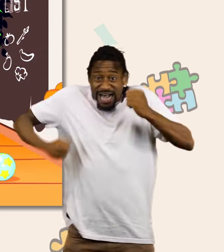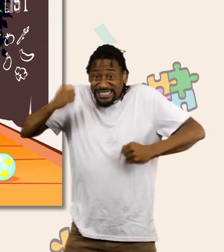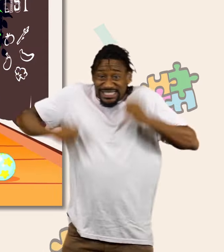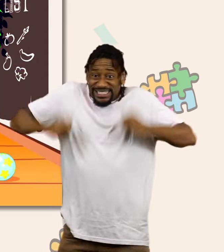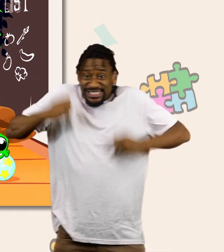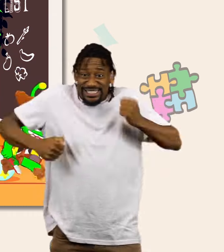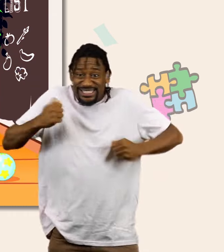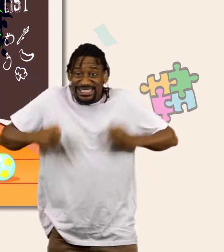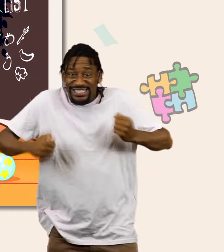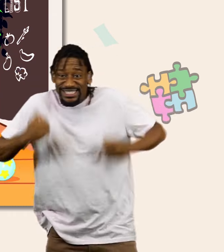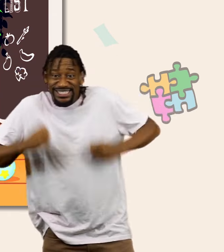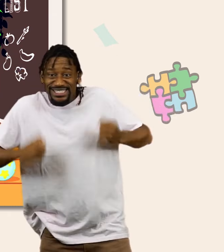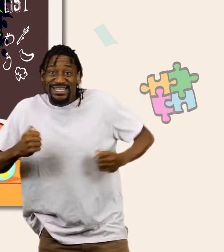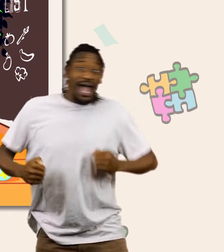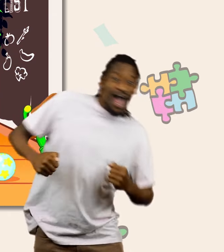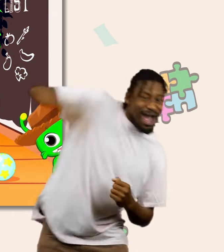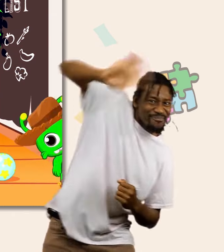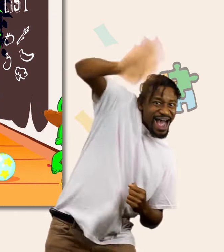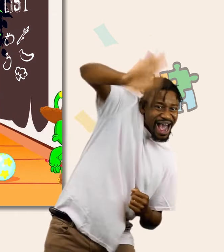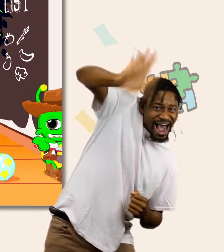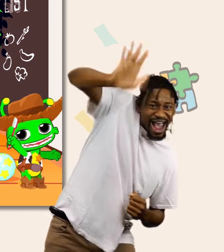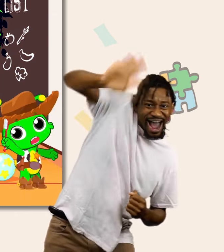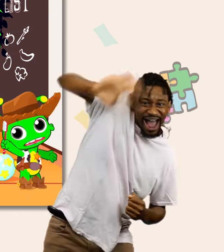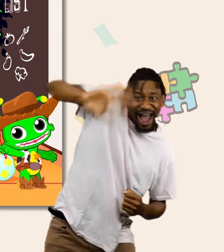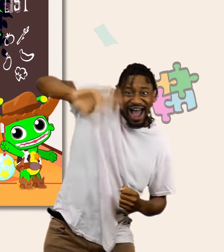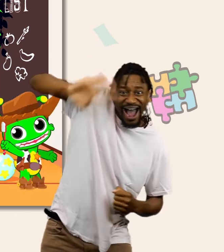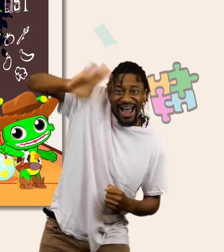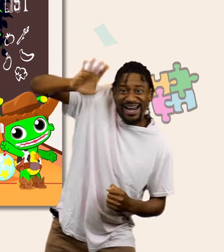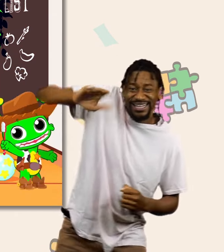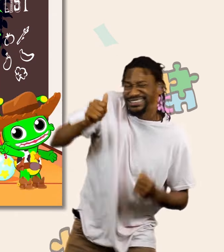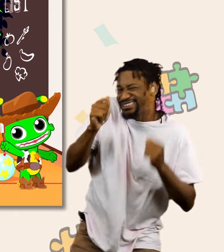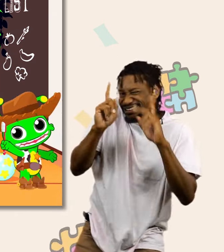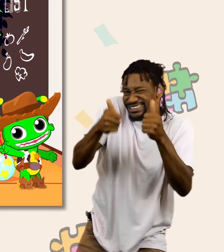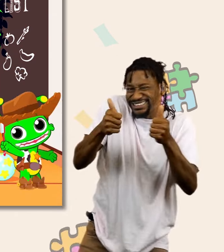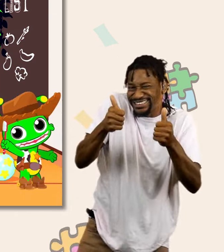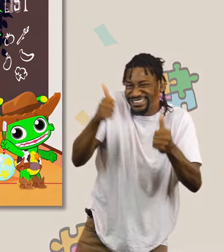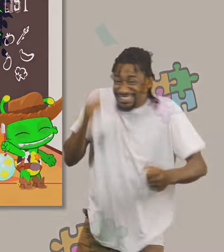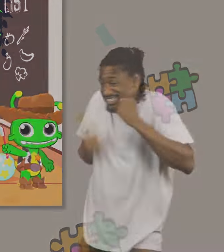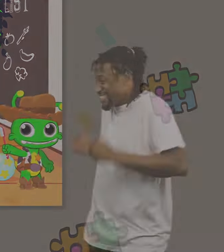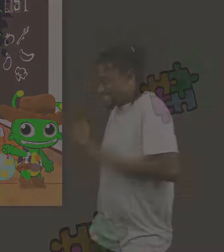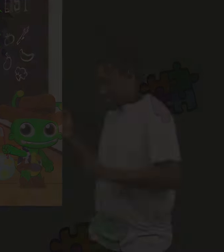Maybe they can on on every It's one thing. I'm not yet on task. you